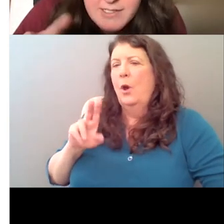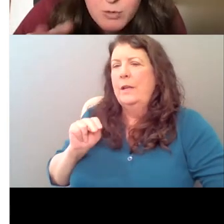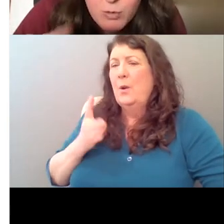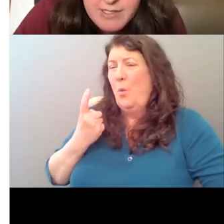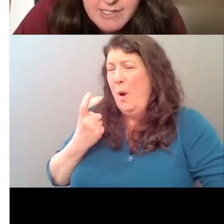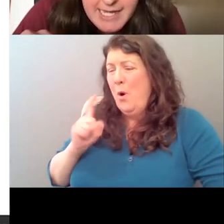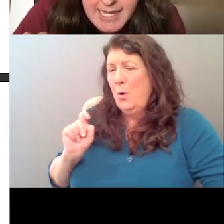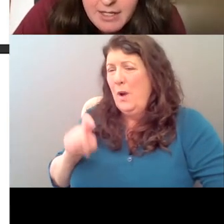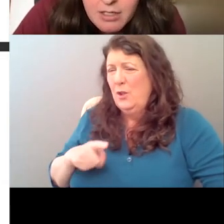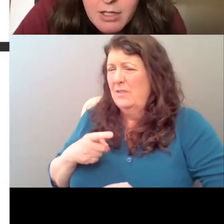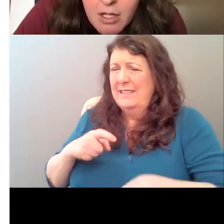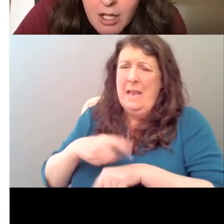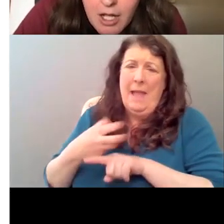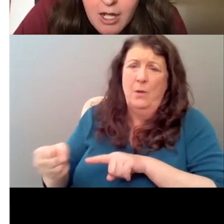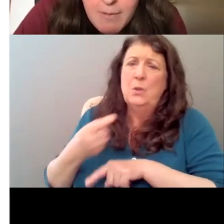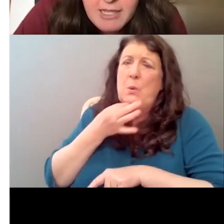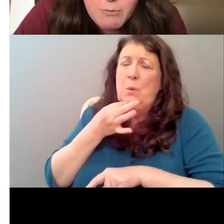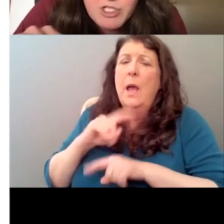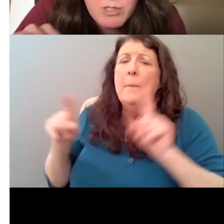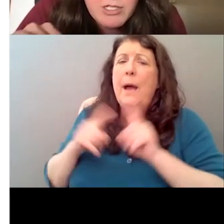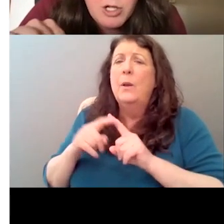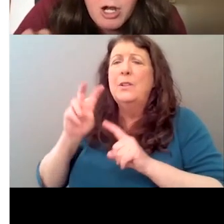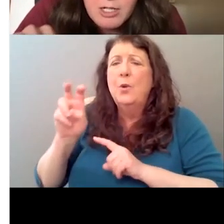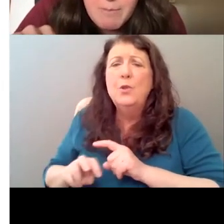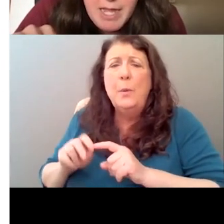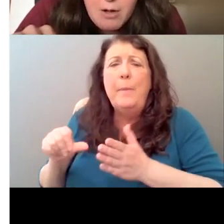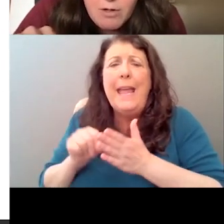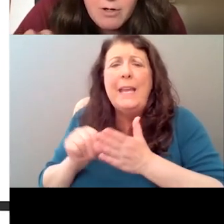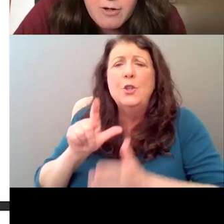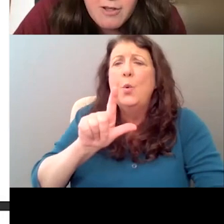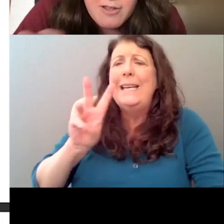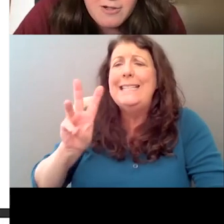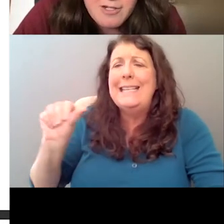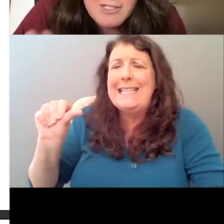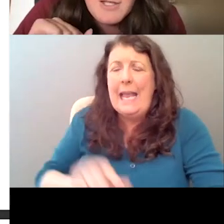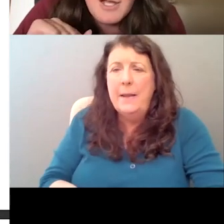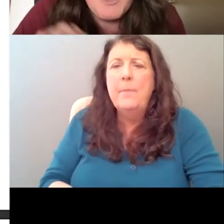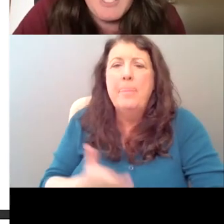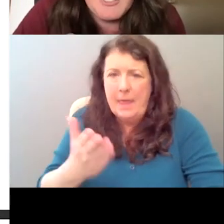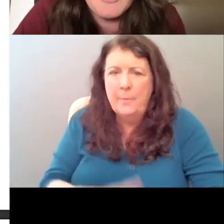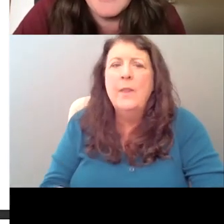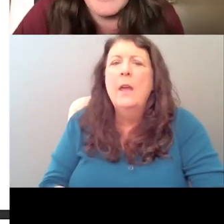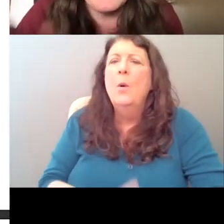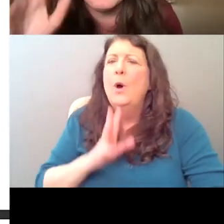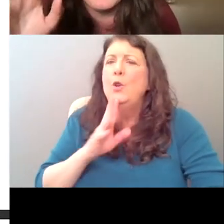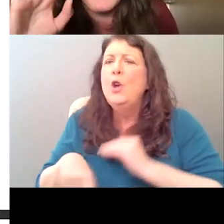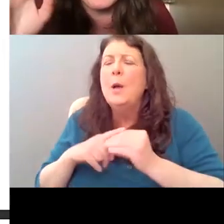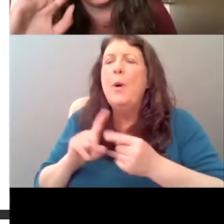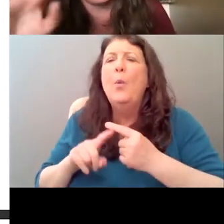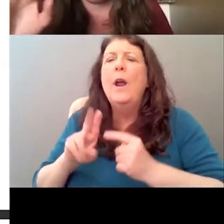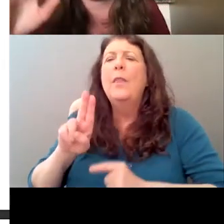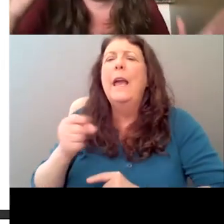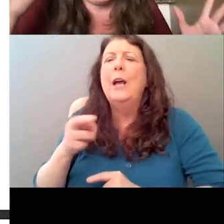26 and 26a, um, I think we just wanted to talk about, there it is, um, where the ushers like clear